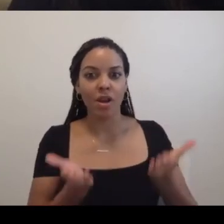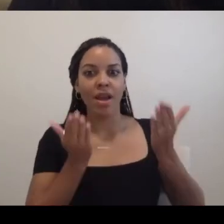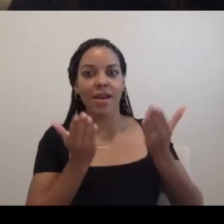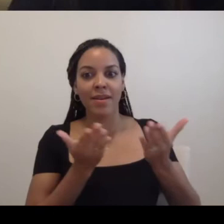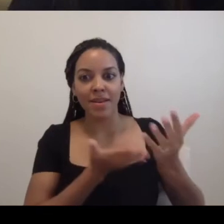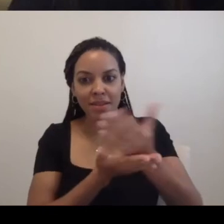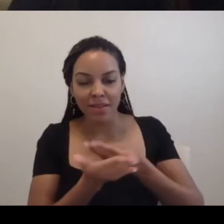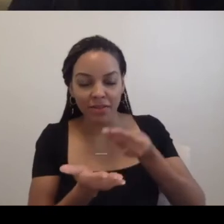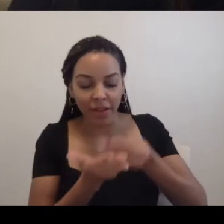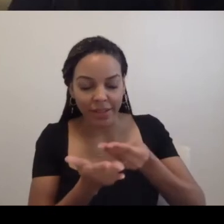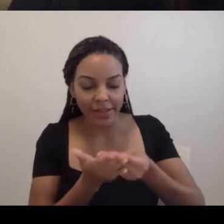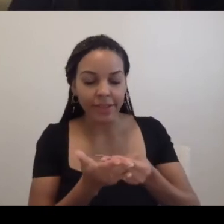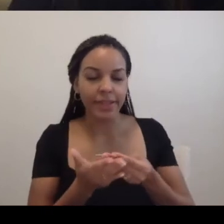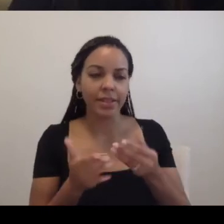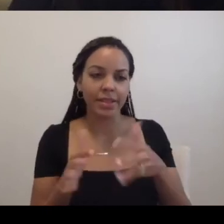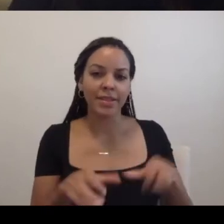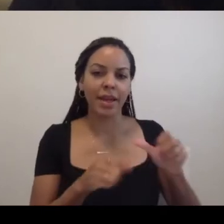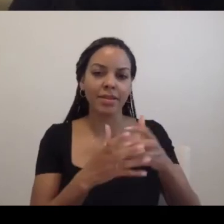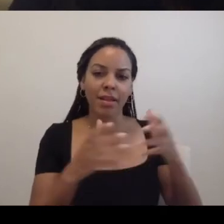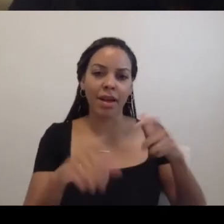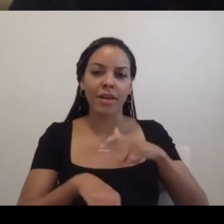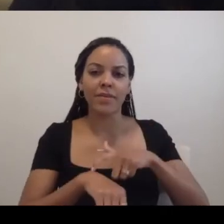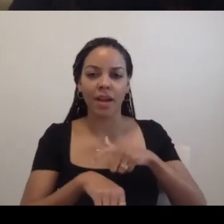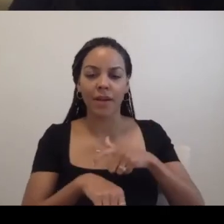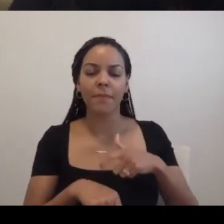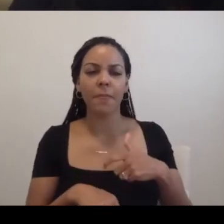that I end up actually